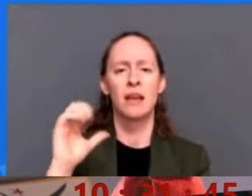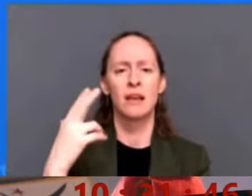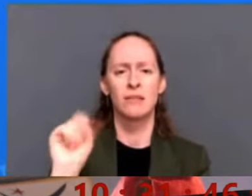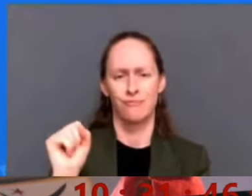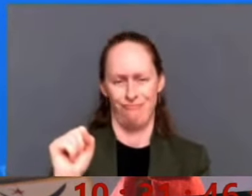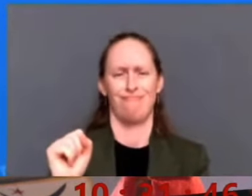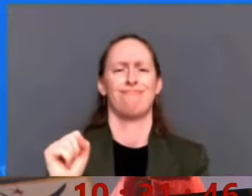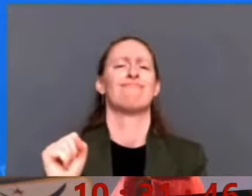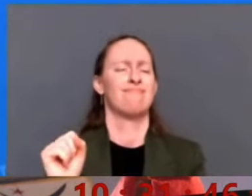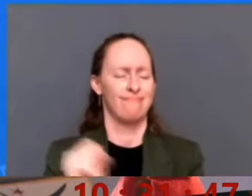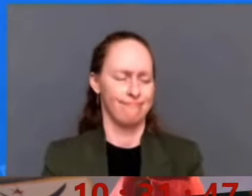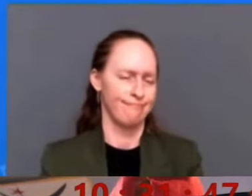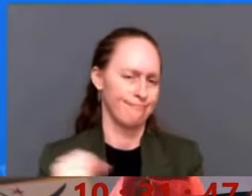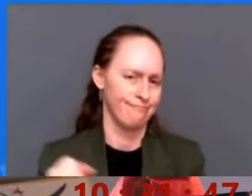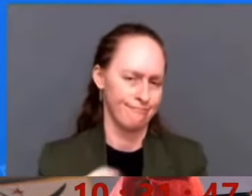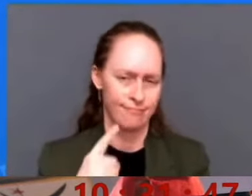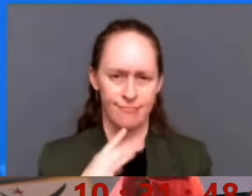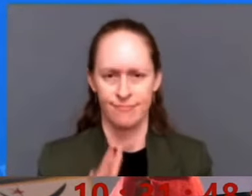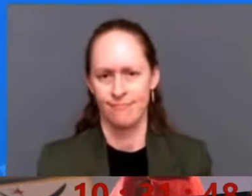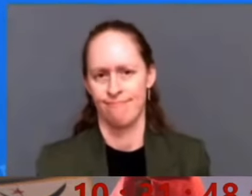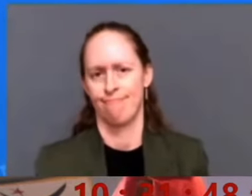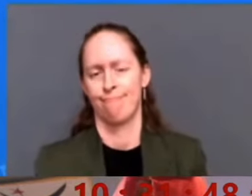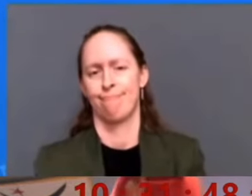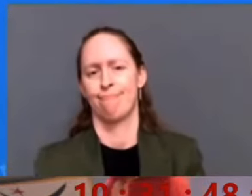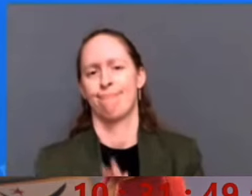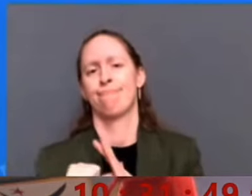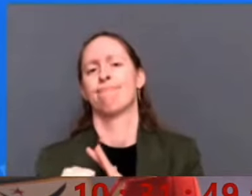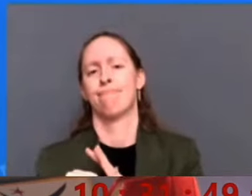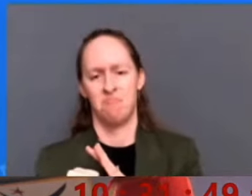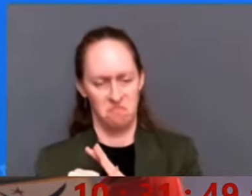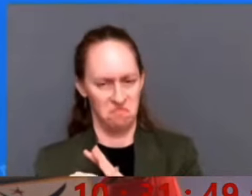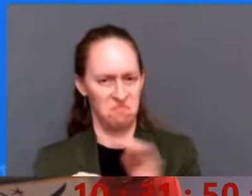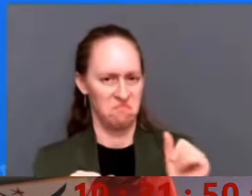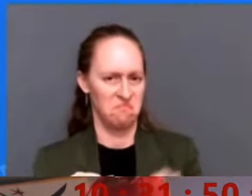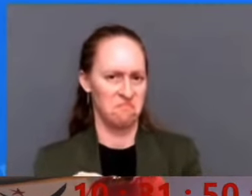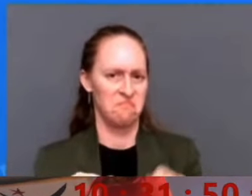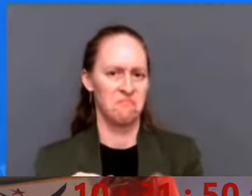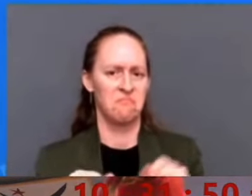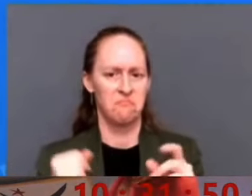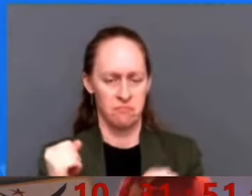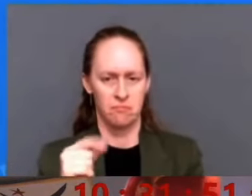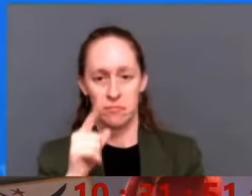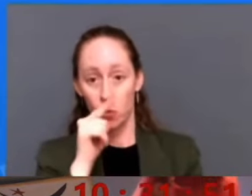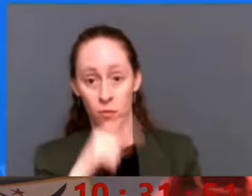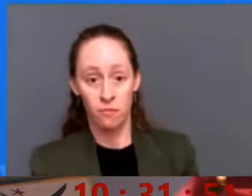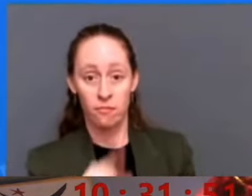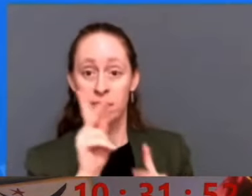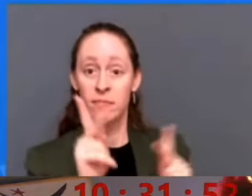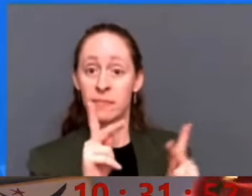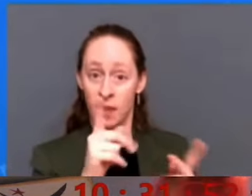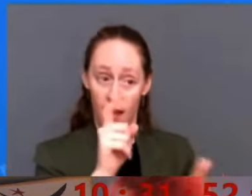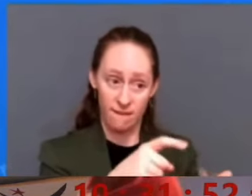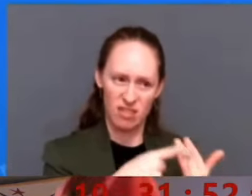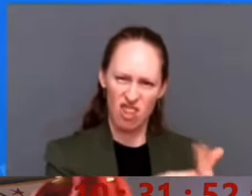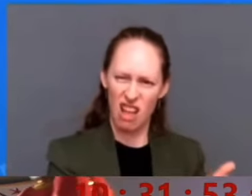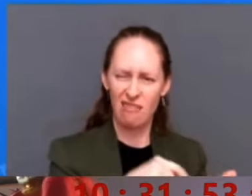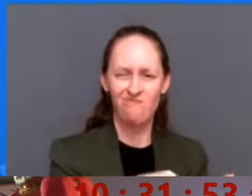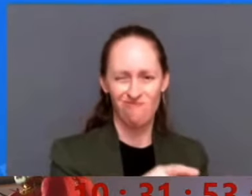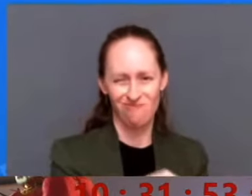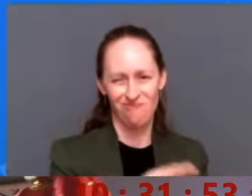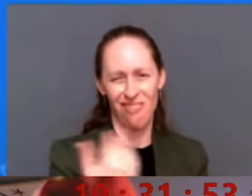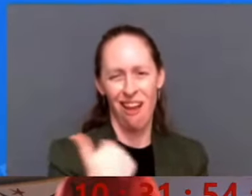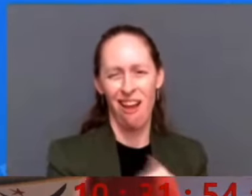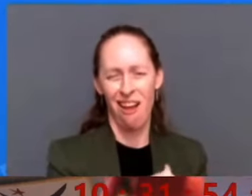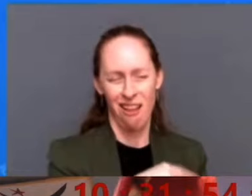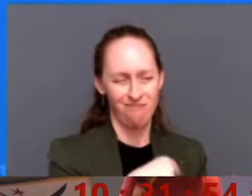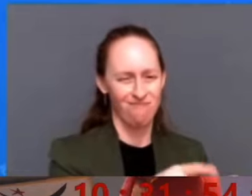restarting payments and providing targeted relief would actually be disinflationary. In other words, more money would be coming into the government